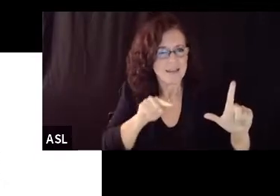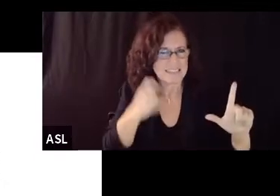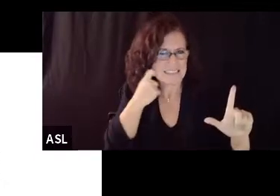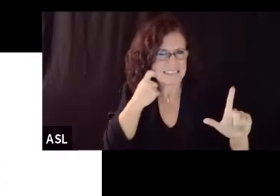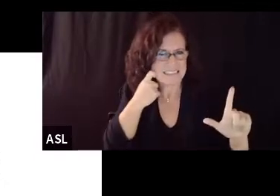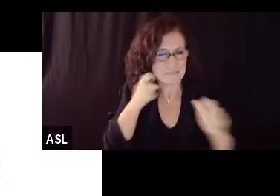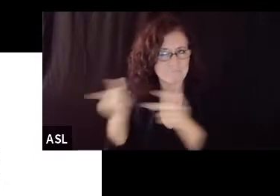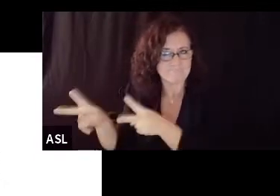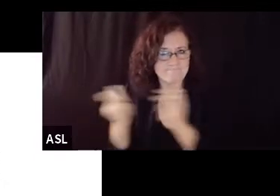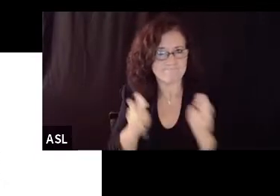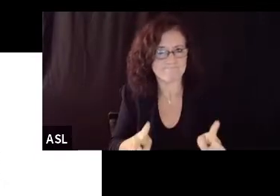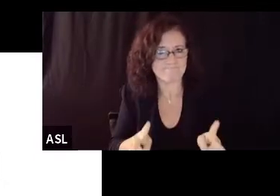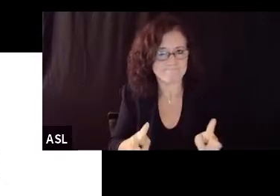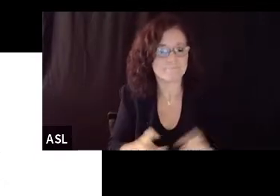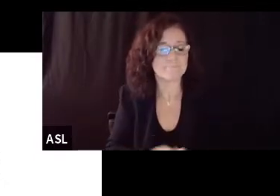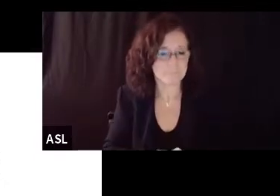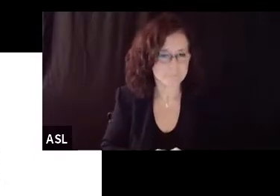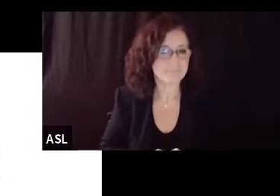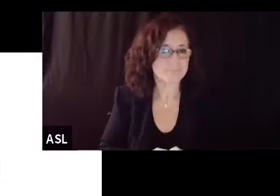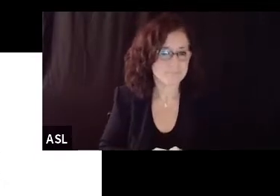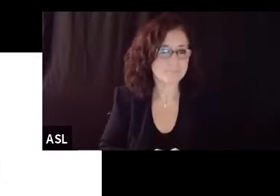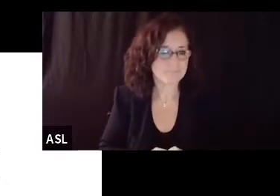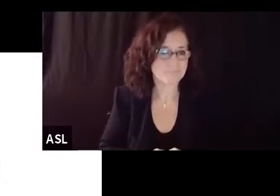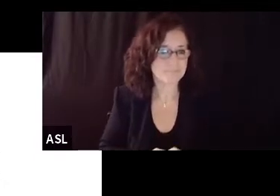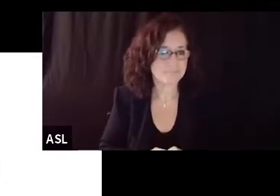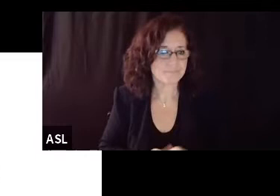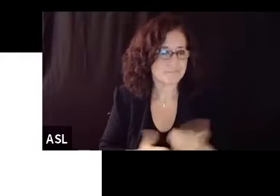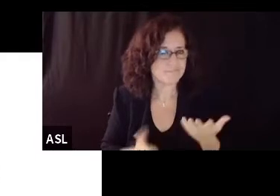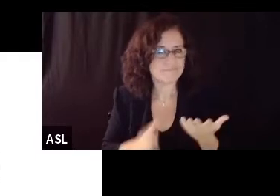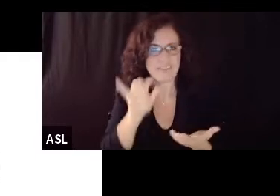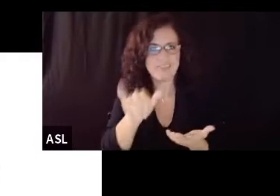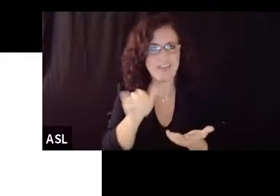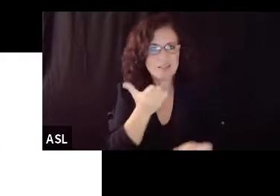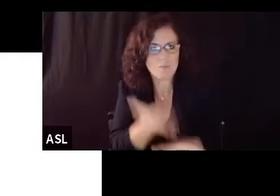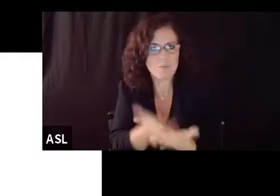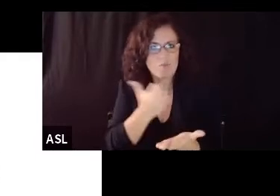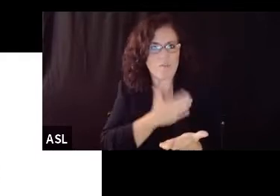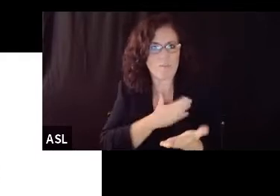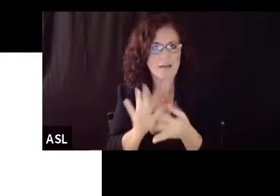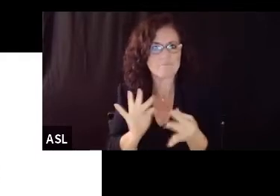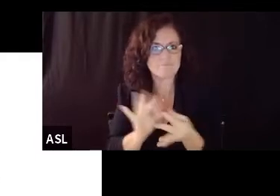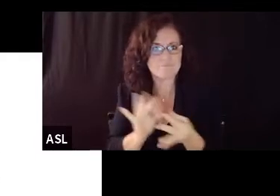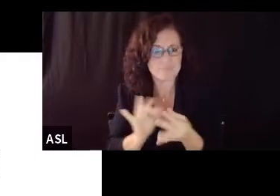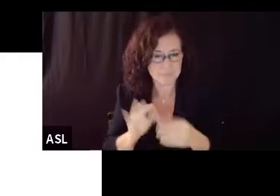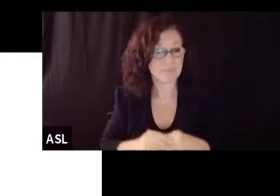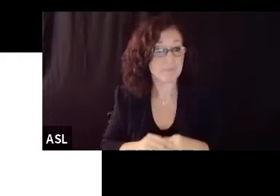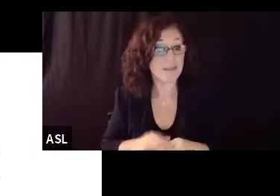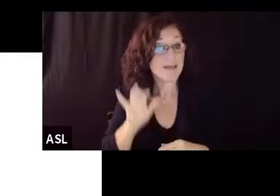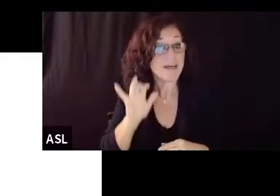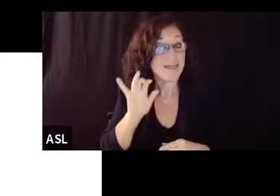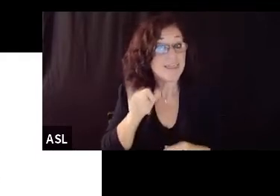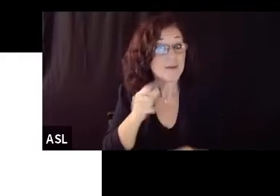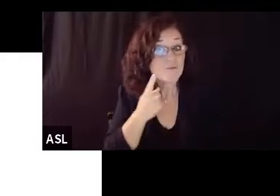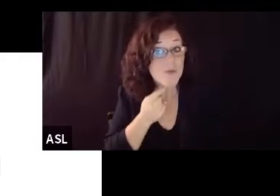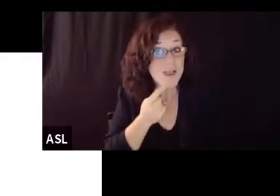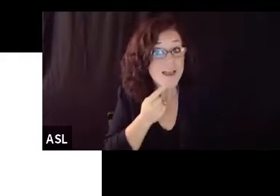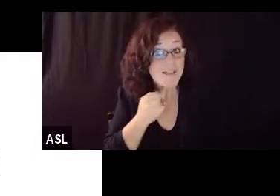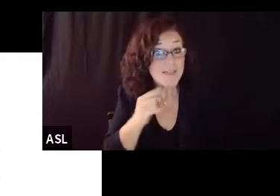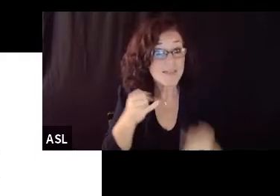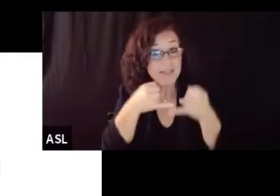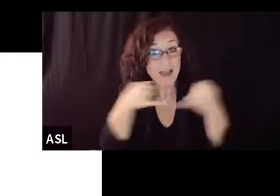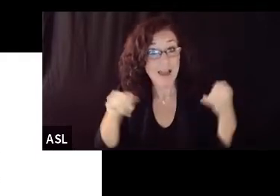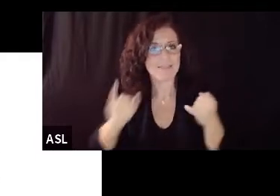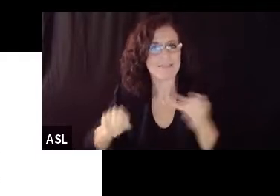and uh and this is uh this is I think what what I'm talking about so if you follow me on the red this is back from beginning of November